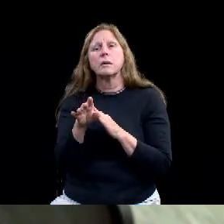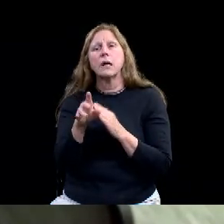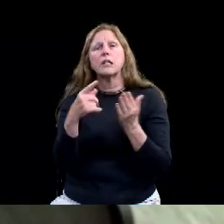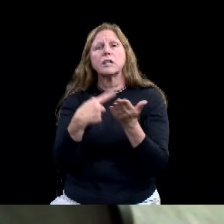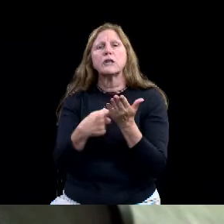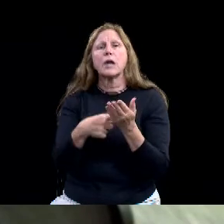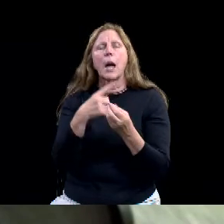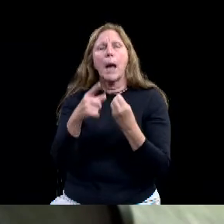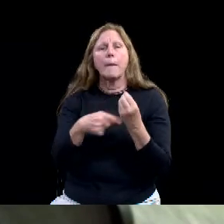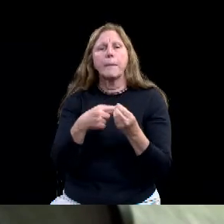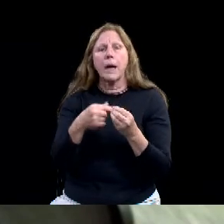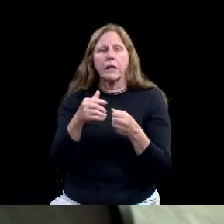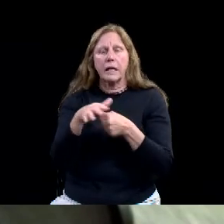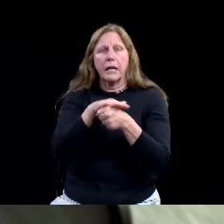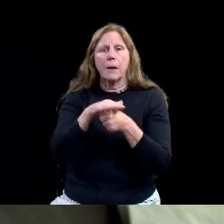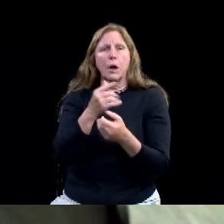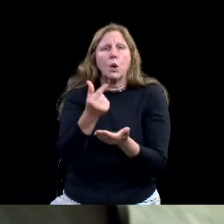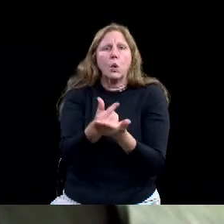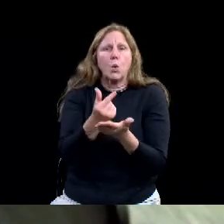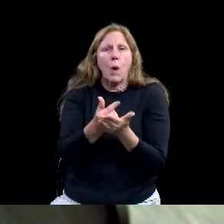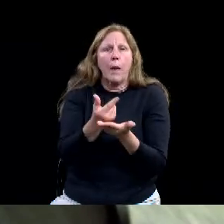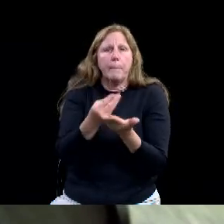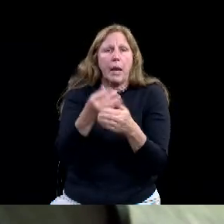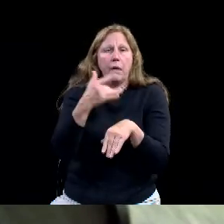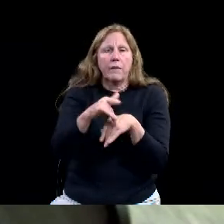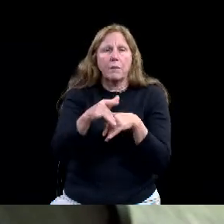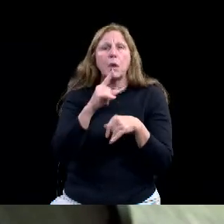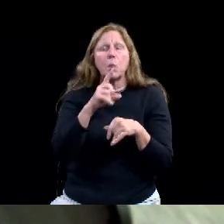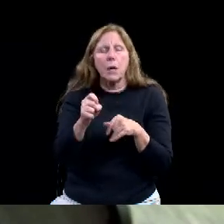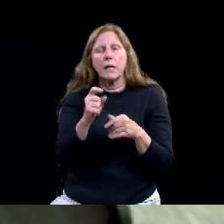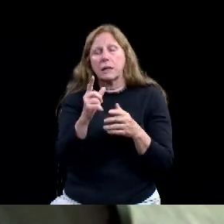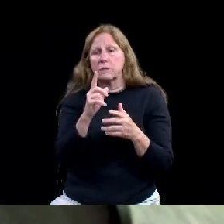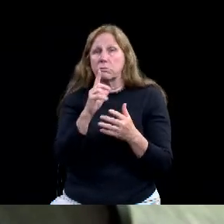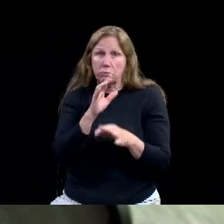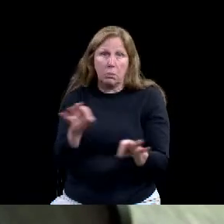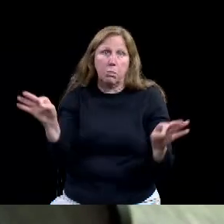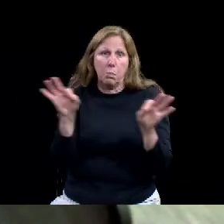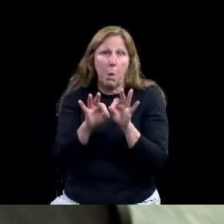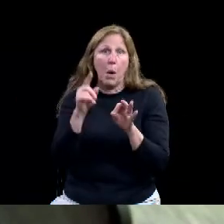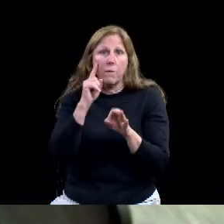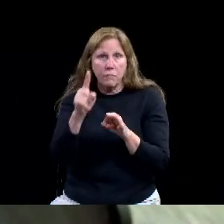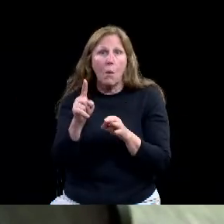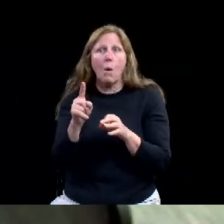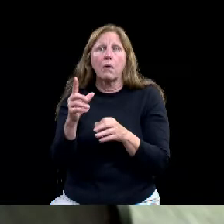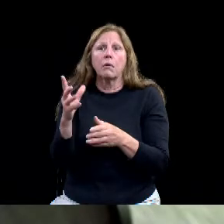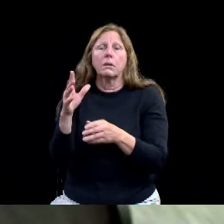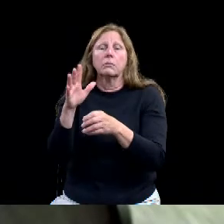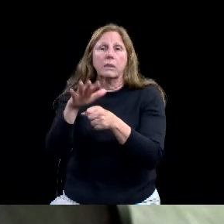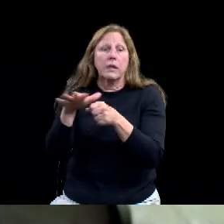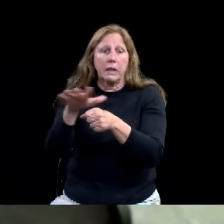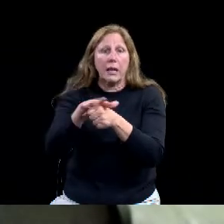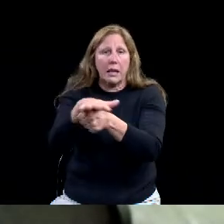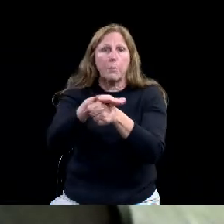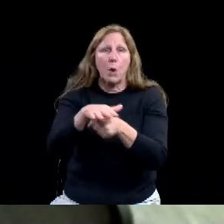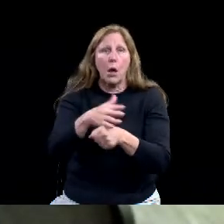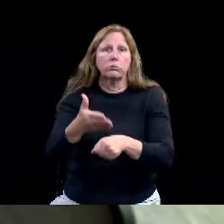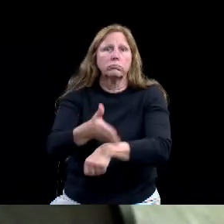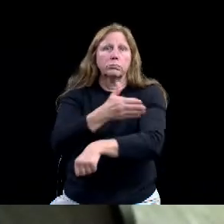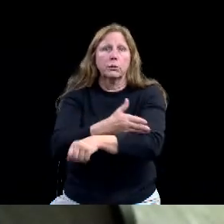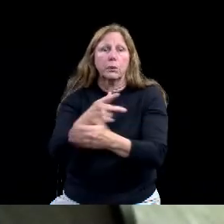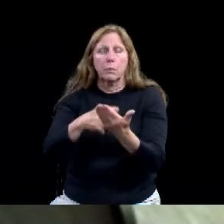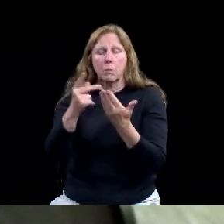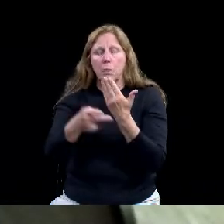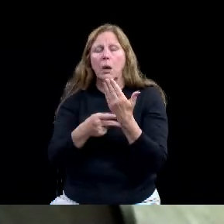process. Millette Harrison, our director of neighborhood engagement will be leading that discussion and I'll turn the microphone over to her now.